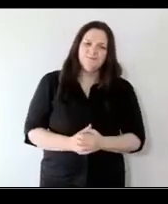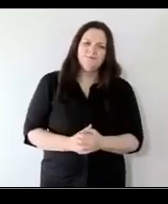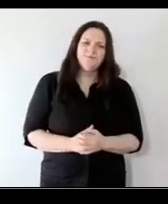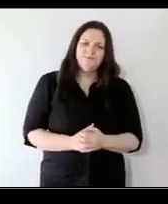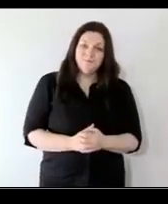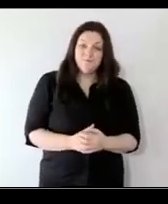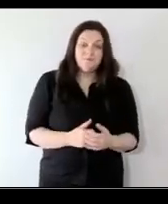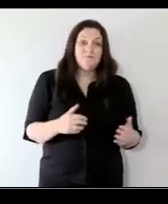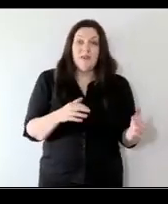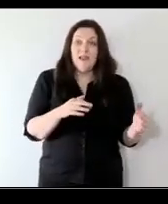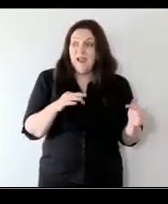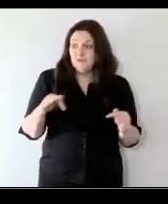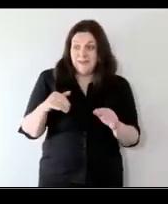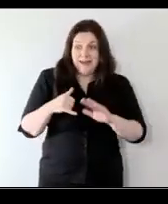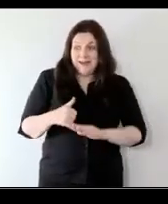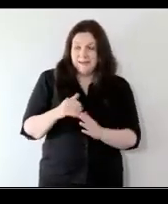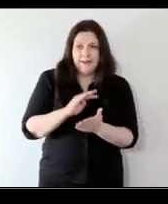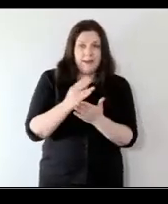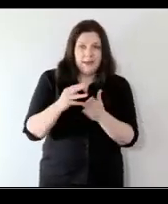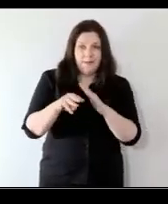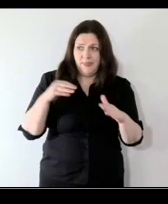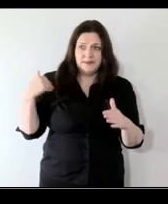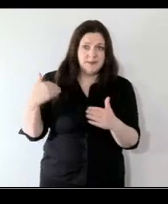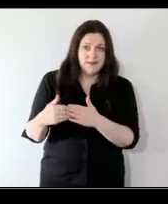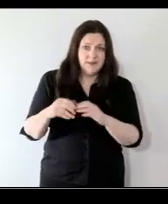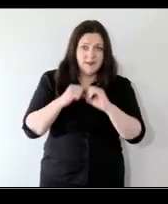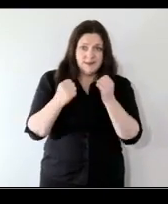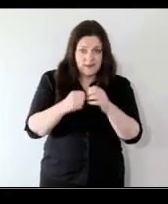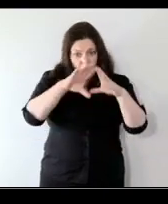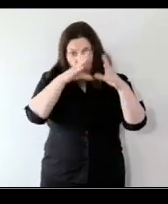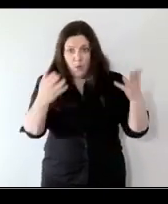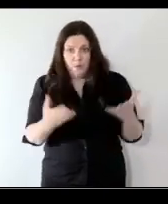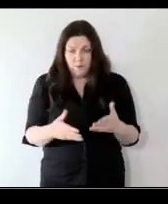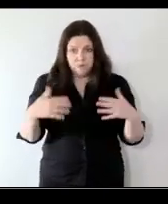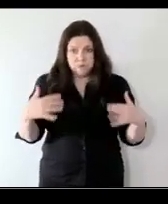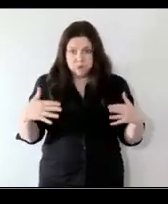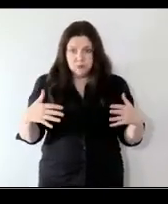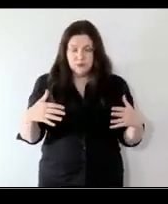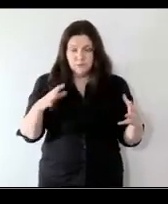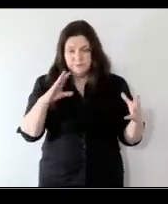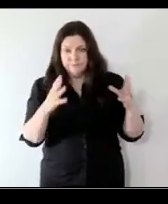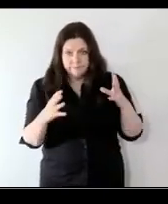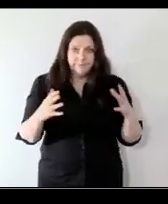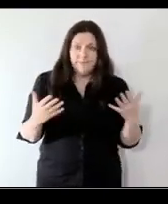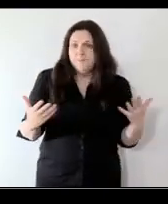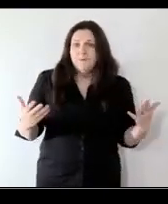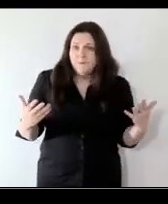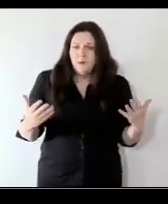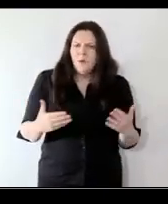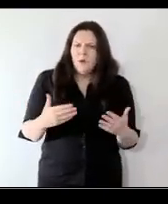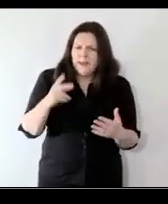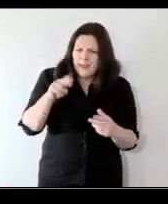After the last 19 months that we have had as a society globally can you reflect a little bit on just